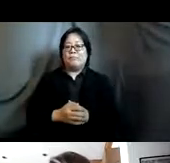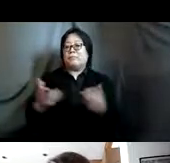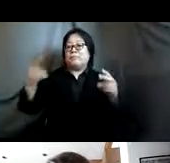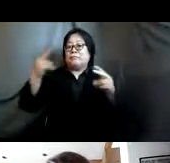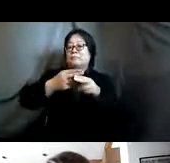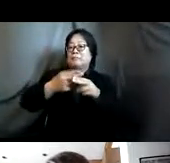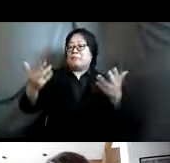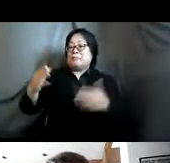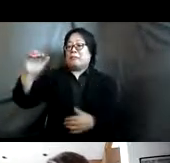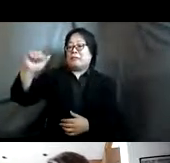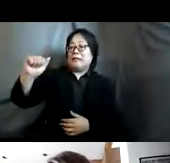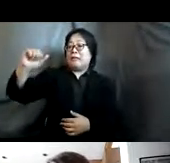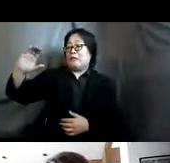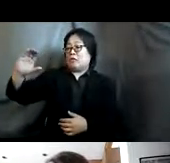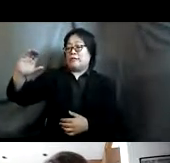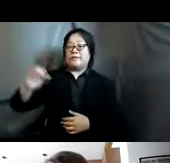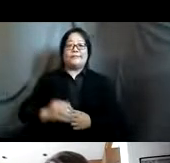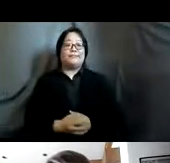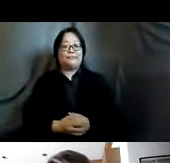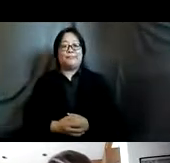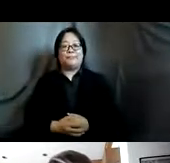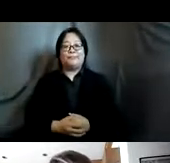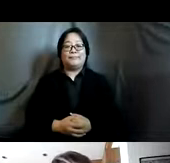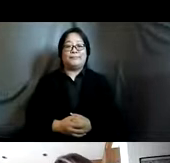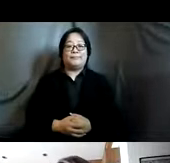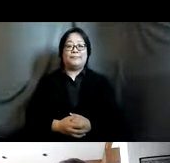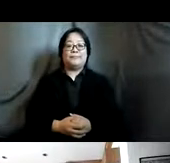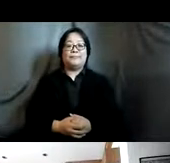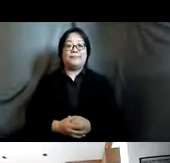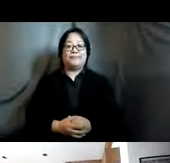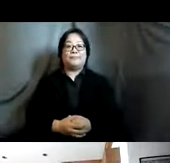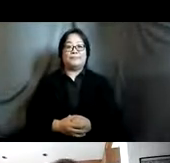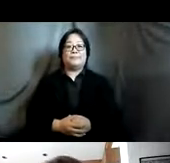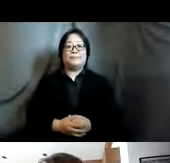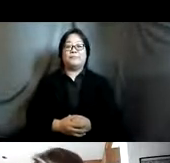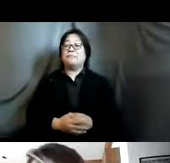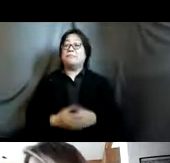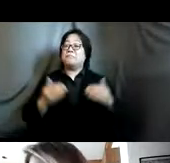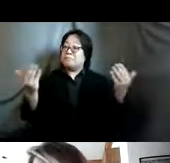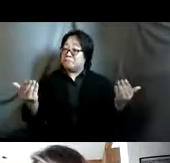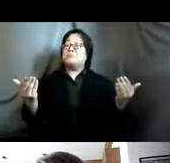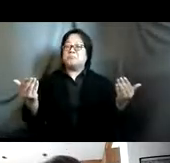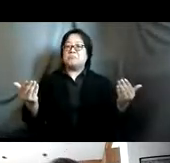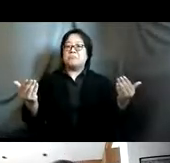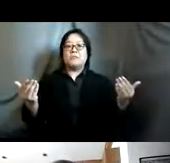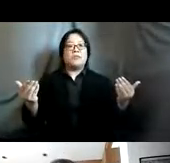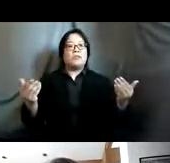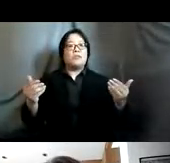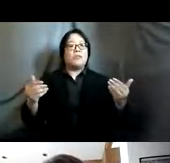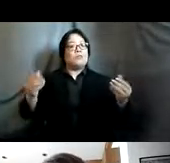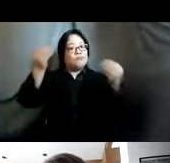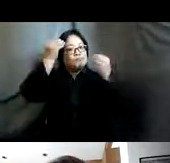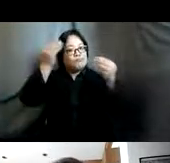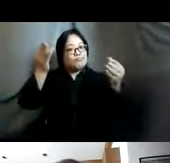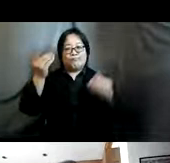the action coalitions that we are convening here under today so as our honorable excellency the